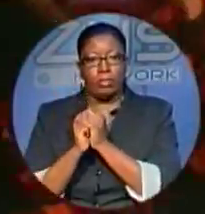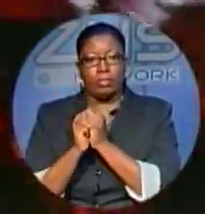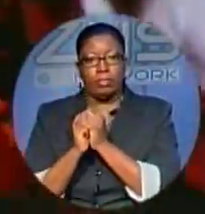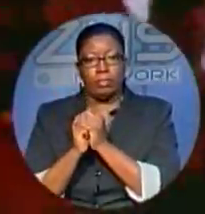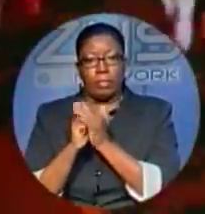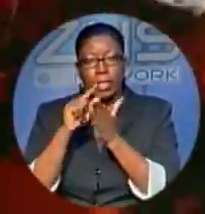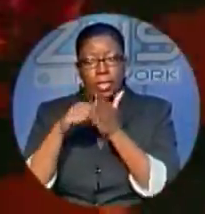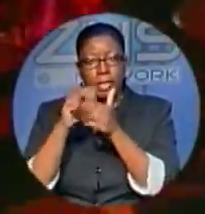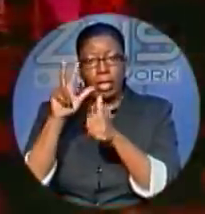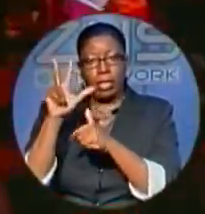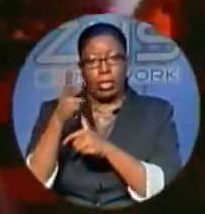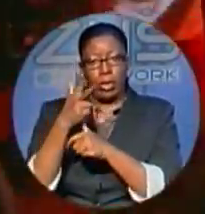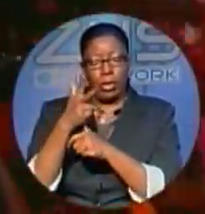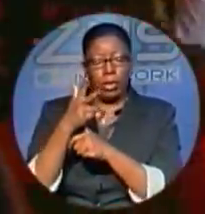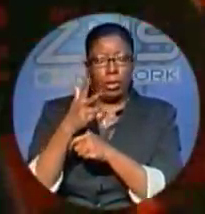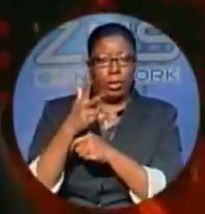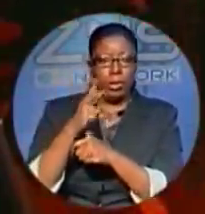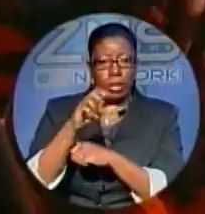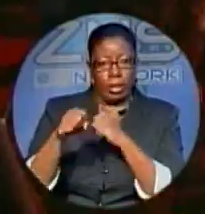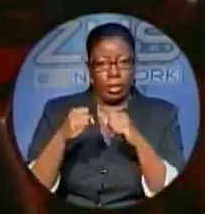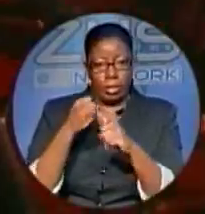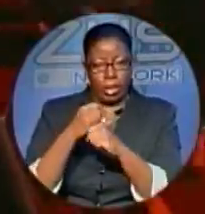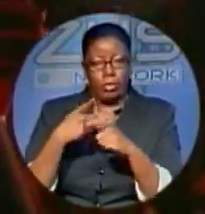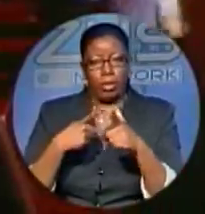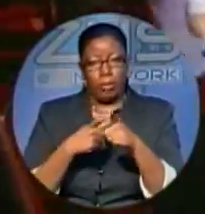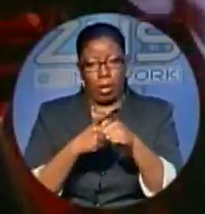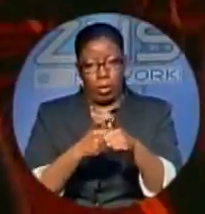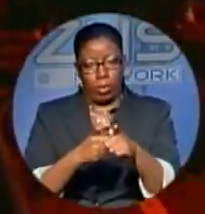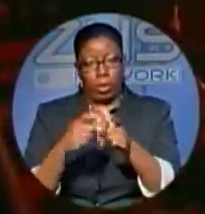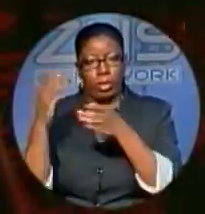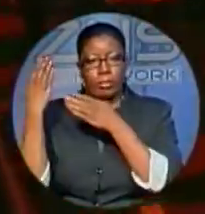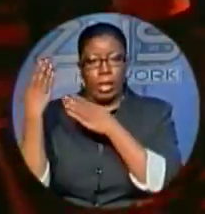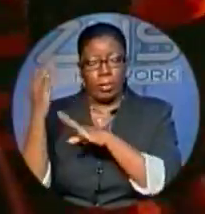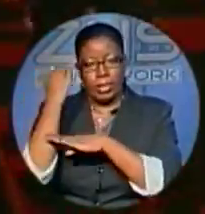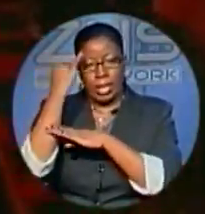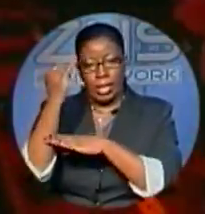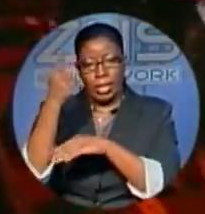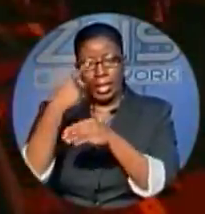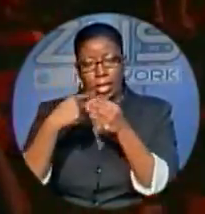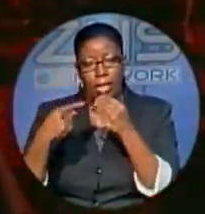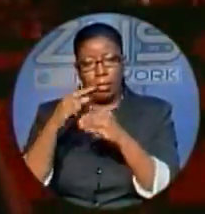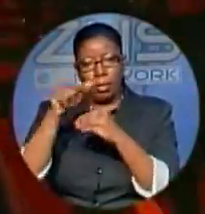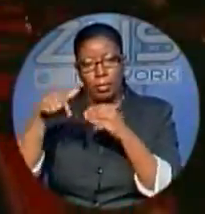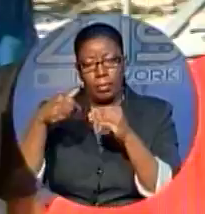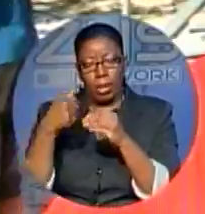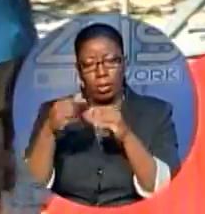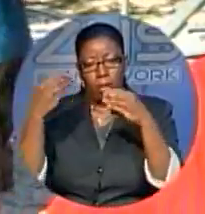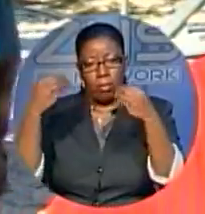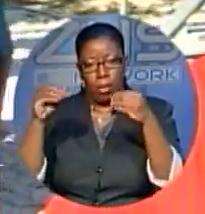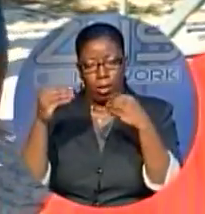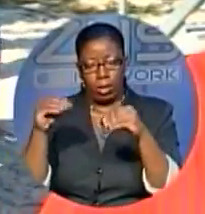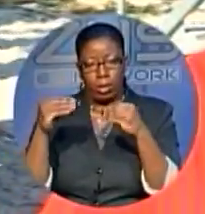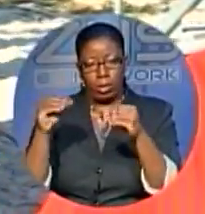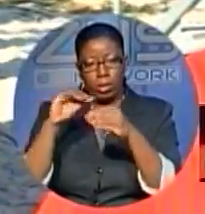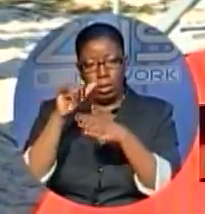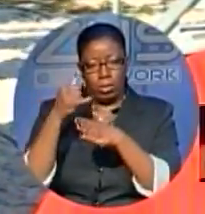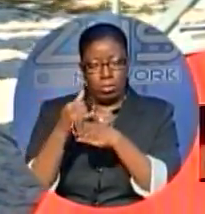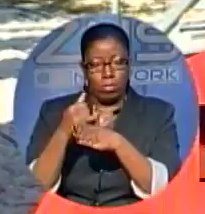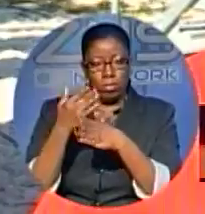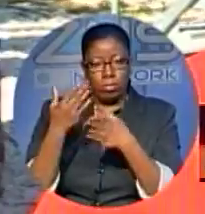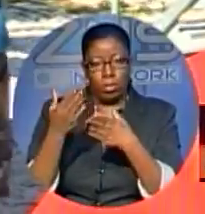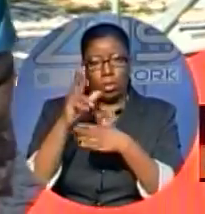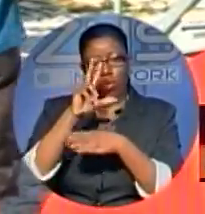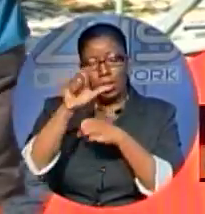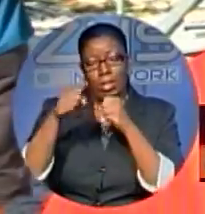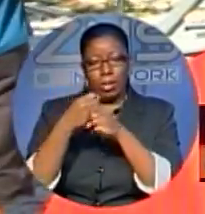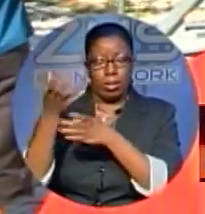our third year of Marathon Bahamas. The idea all came about as a marketing initiative three years ago.